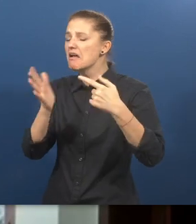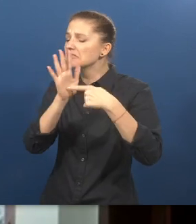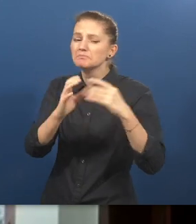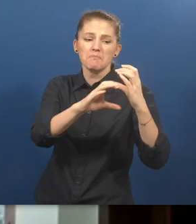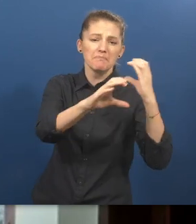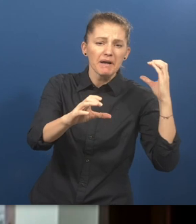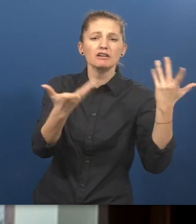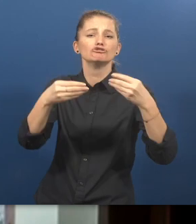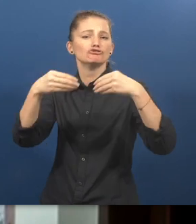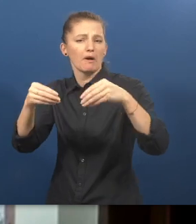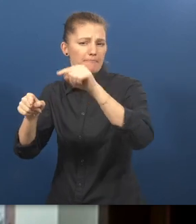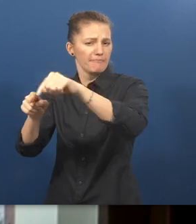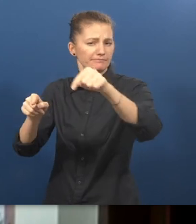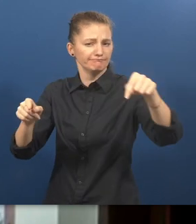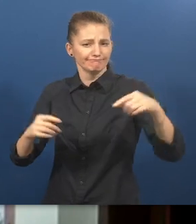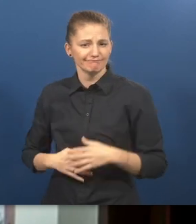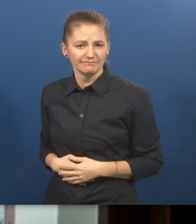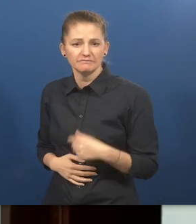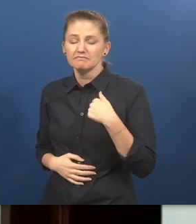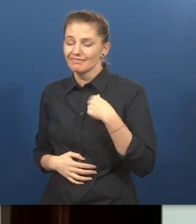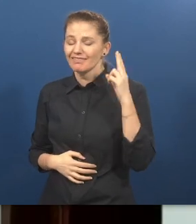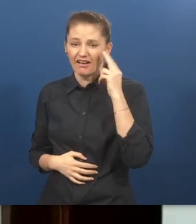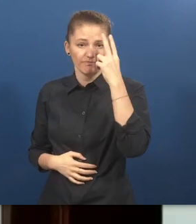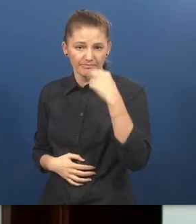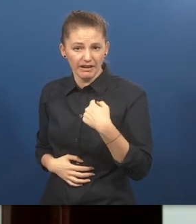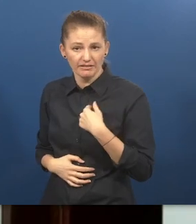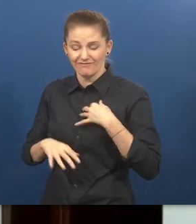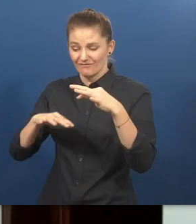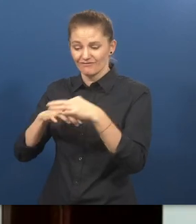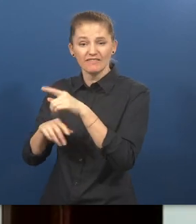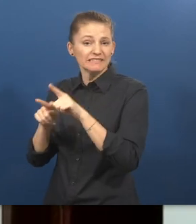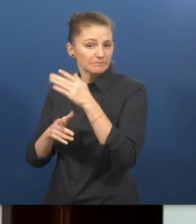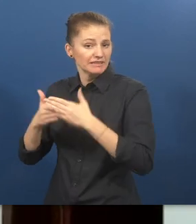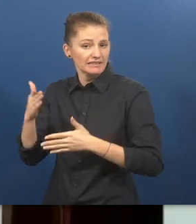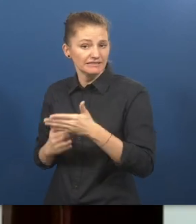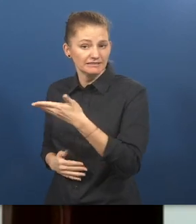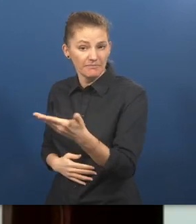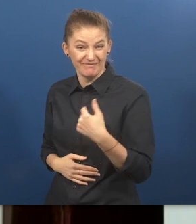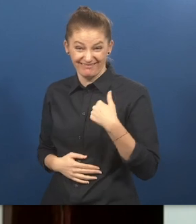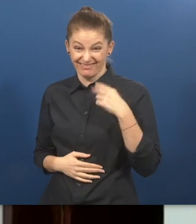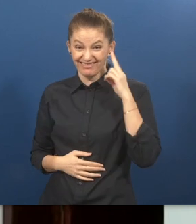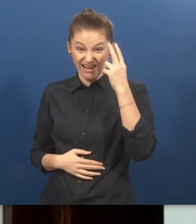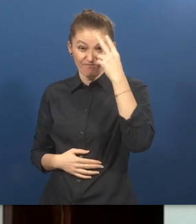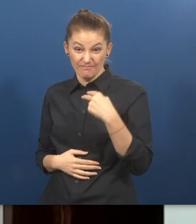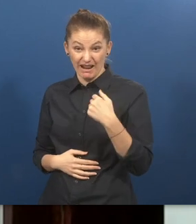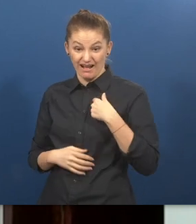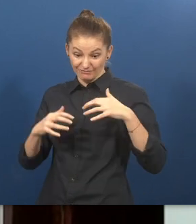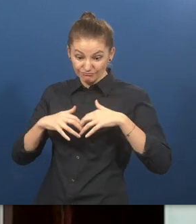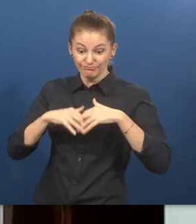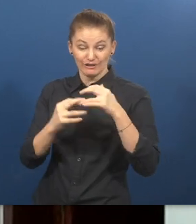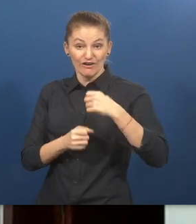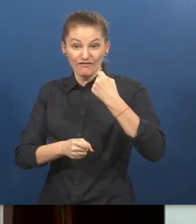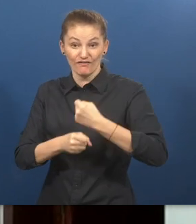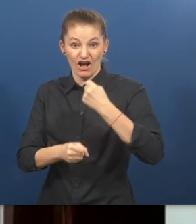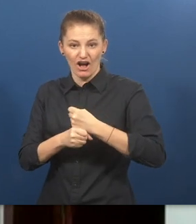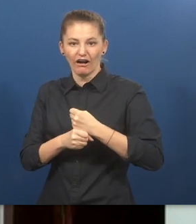also has a disability. Being a deafblind, starting my own work gives me a sense of pride and also the opportunity to take care